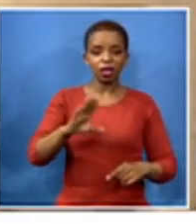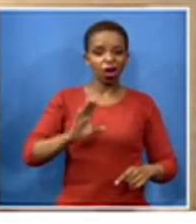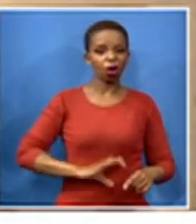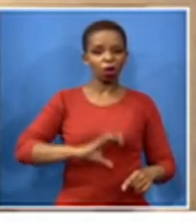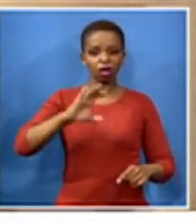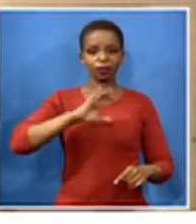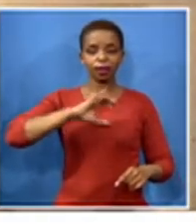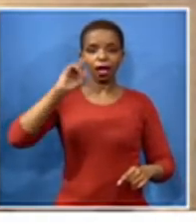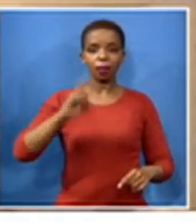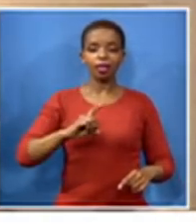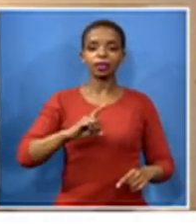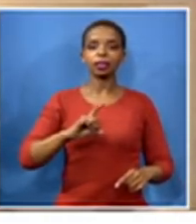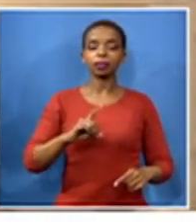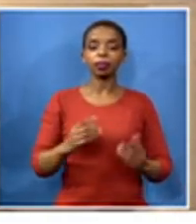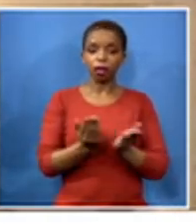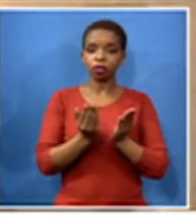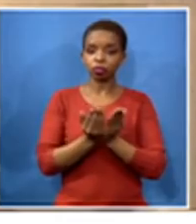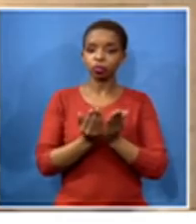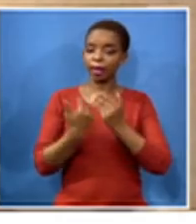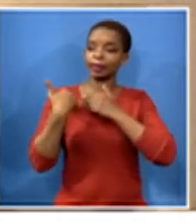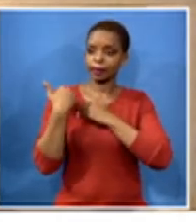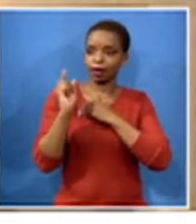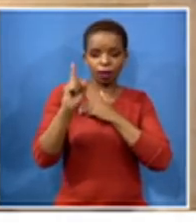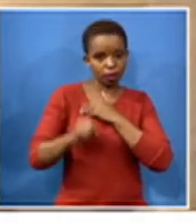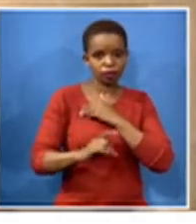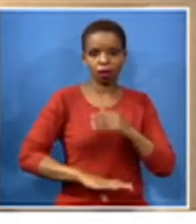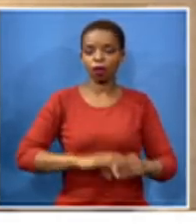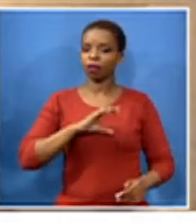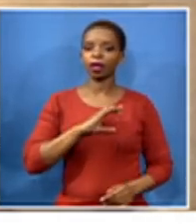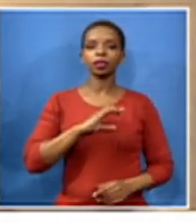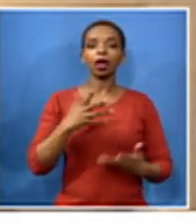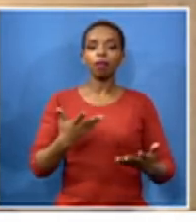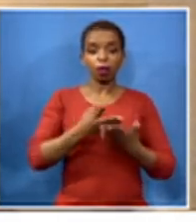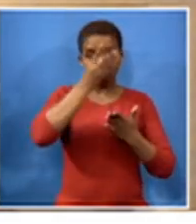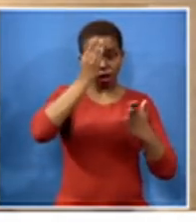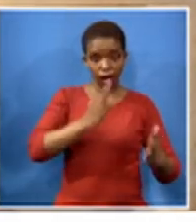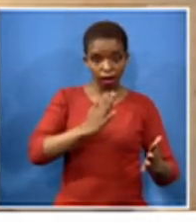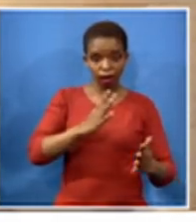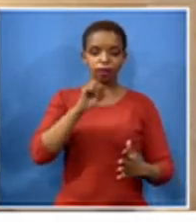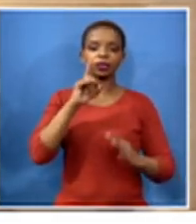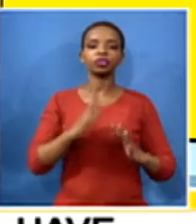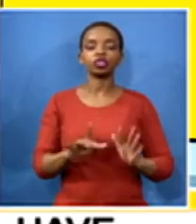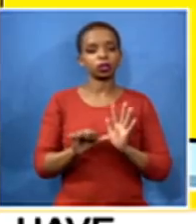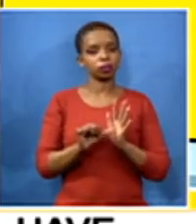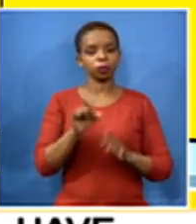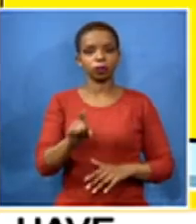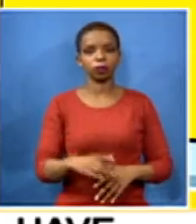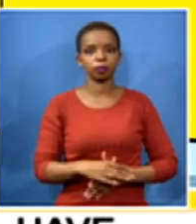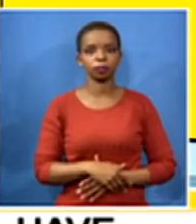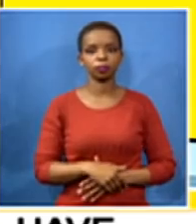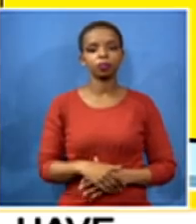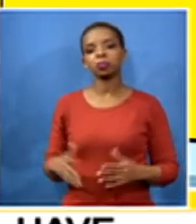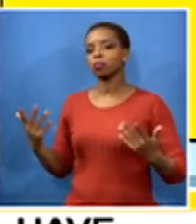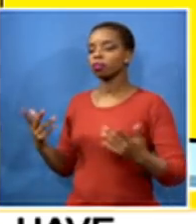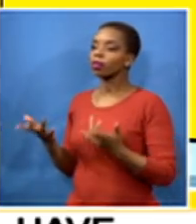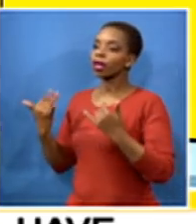schools are being made safe for learners and for teachers to return well we have to wrap it up